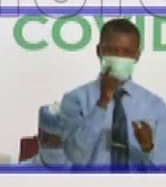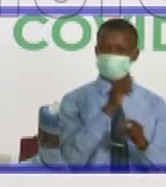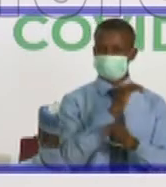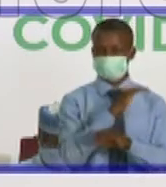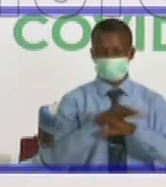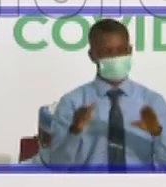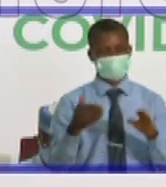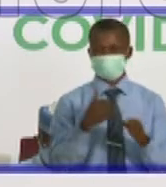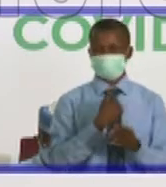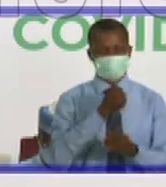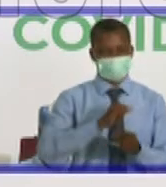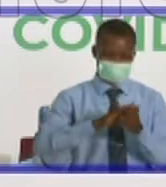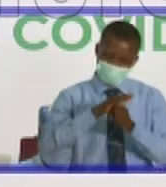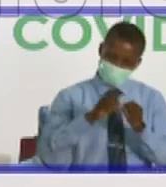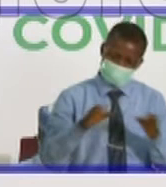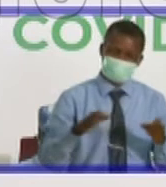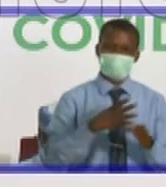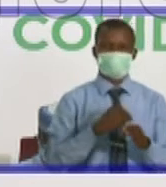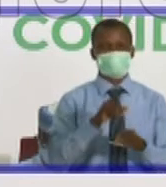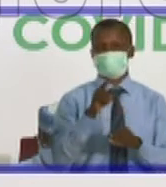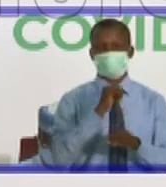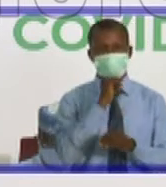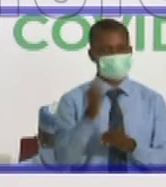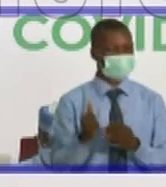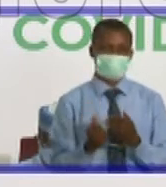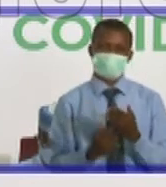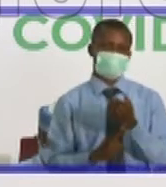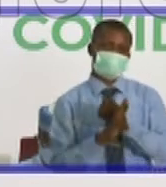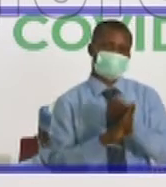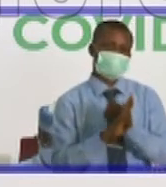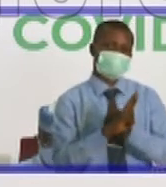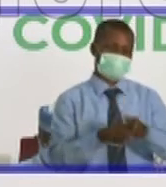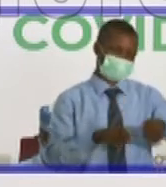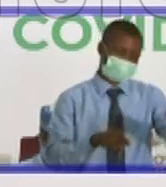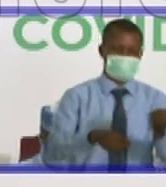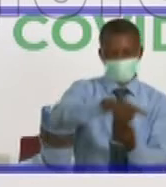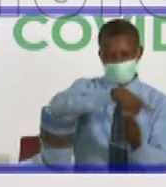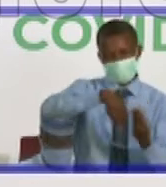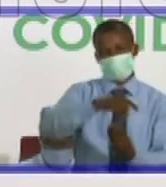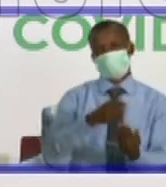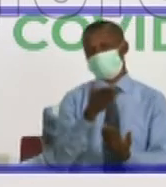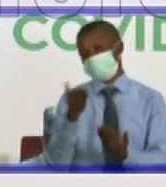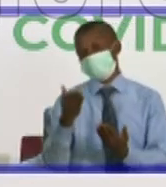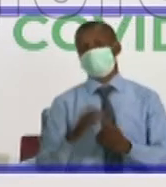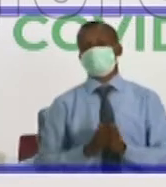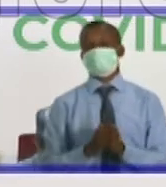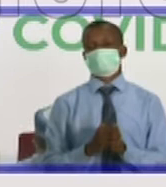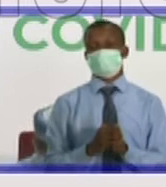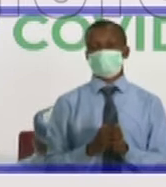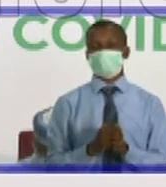and you are not at risk to, you are not putting your family, your friends, or anyone else at risk, if you are asymptomatic.